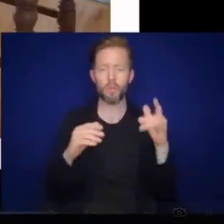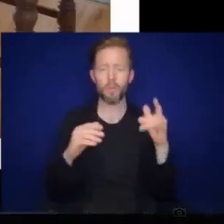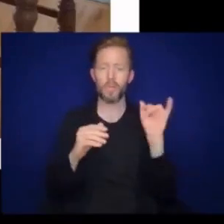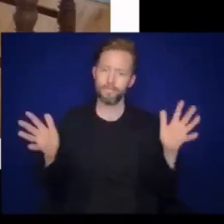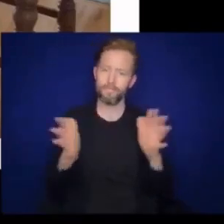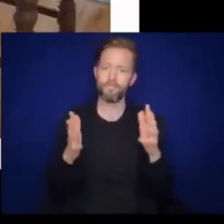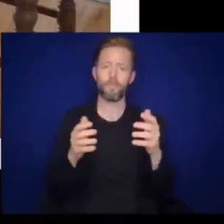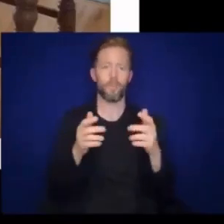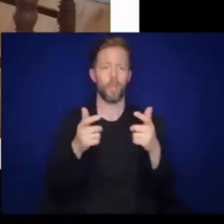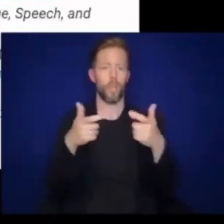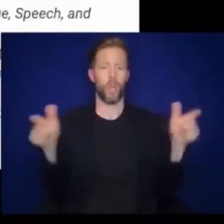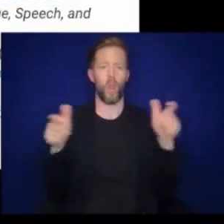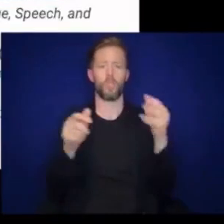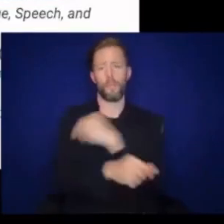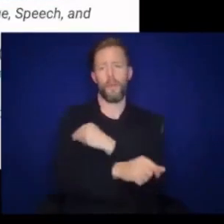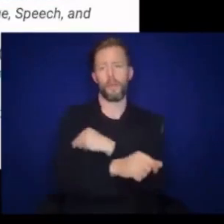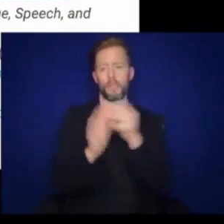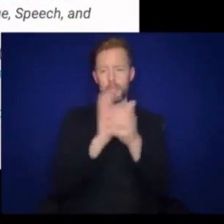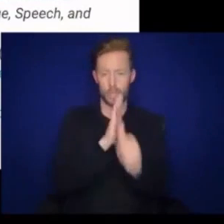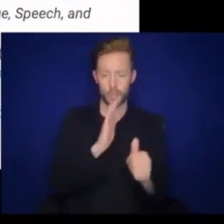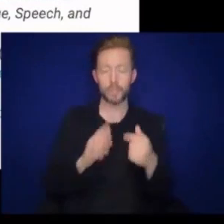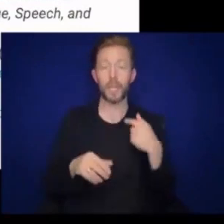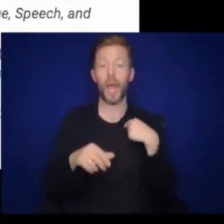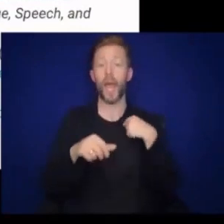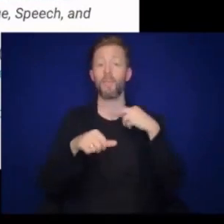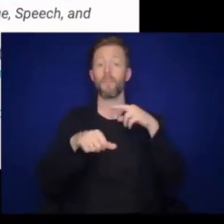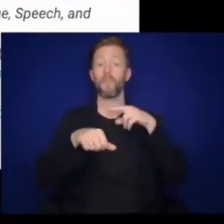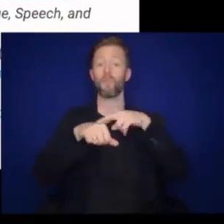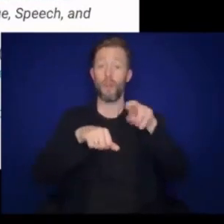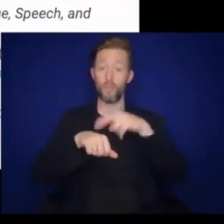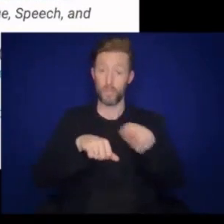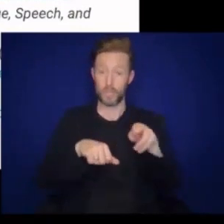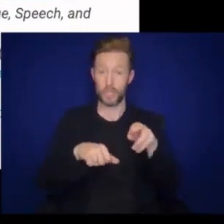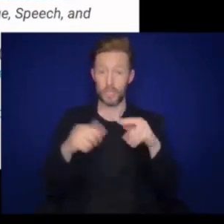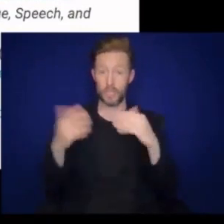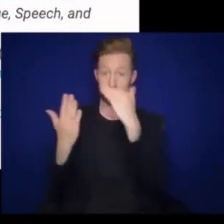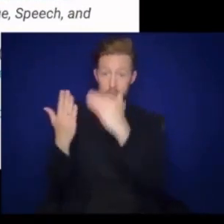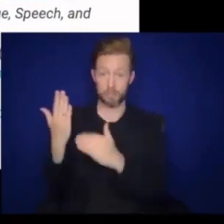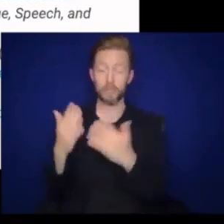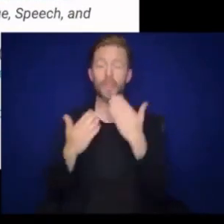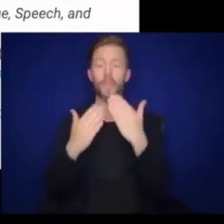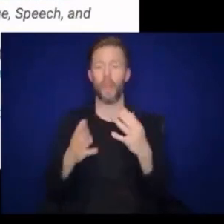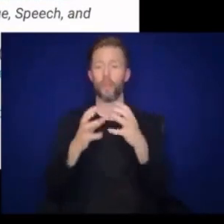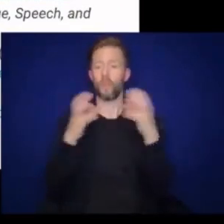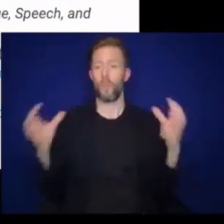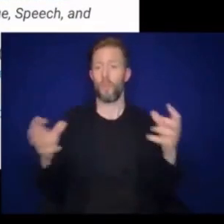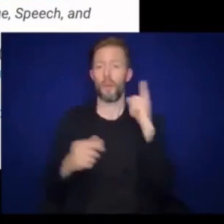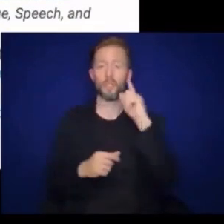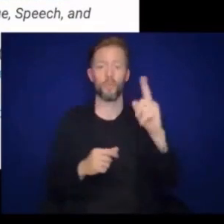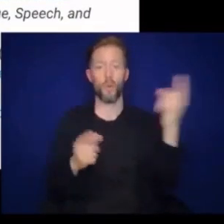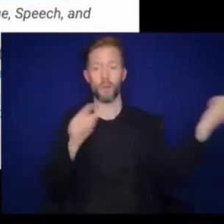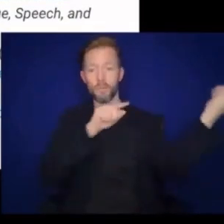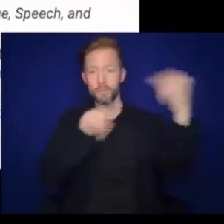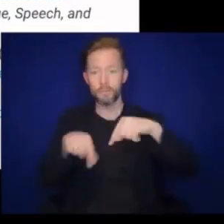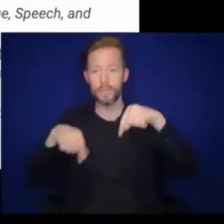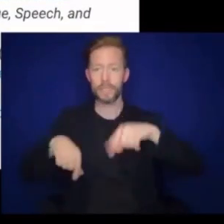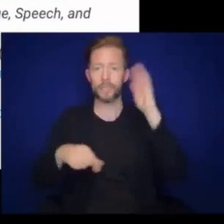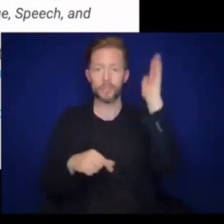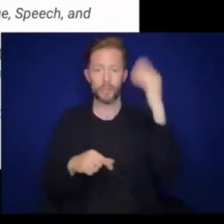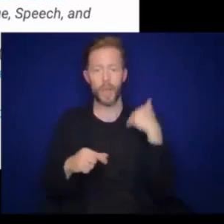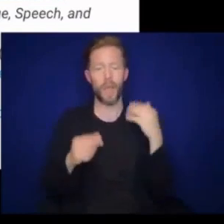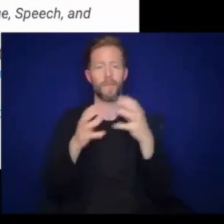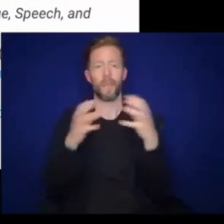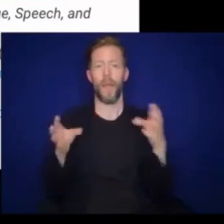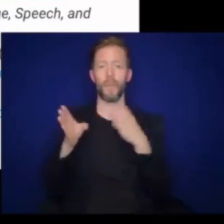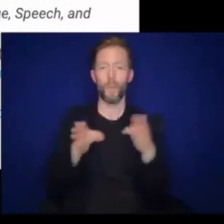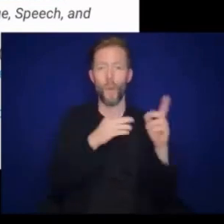the large muscle skills. Here are my references. Thank you so much for attending. There are